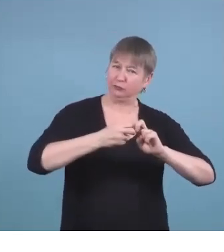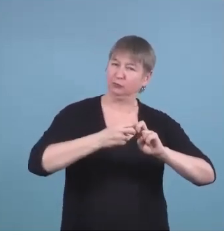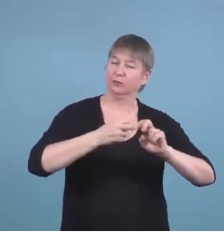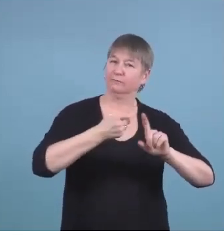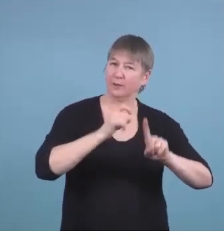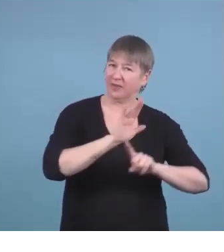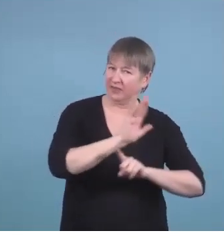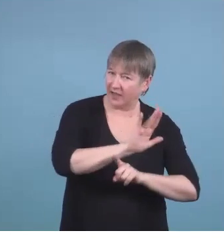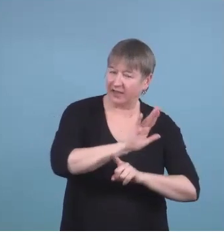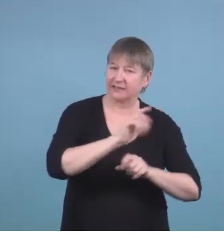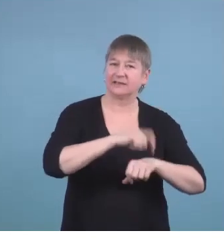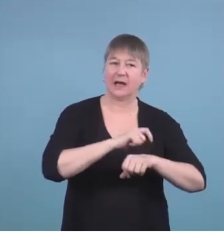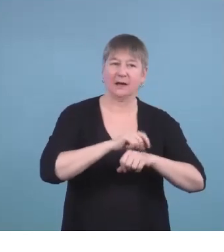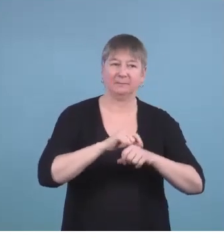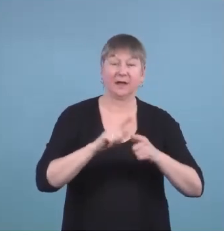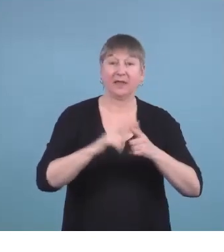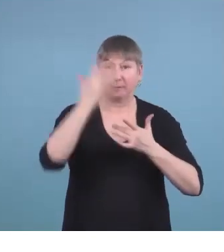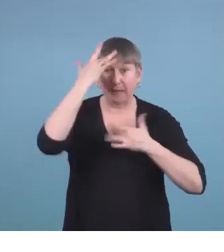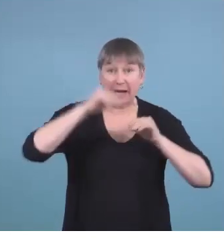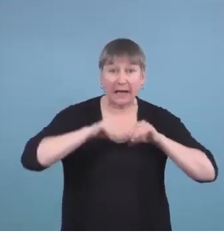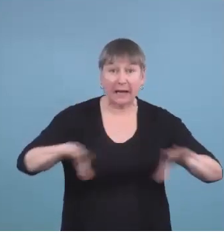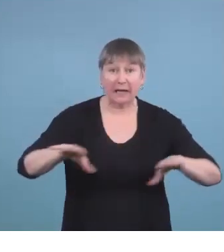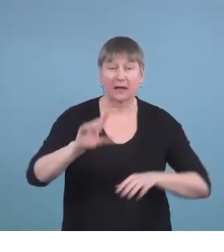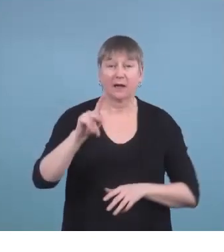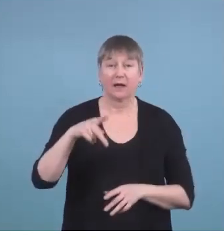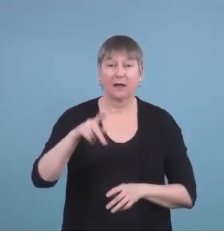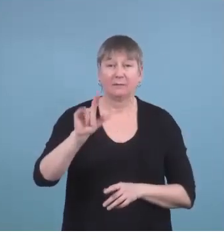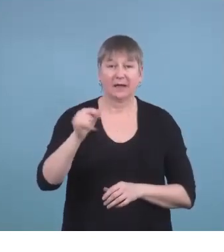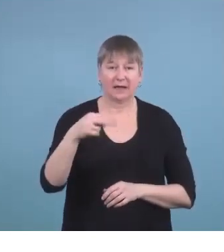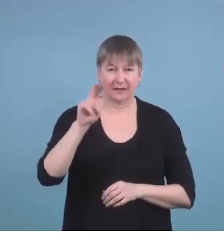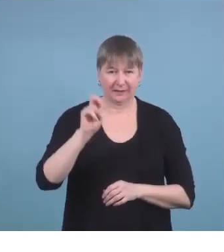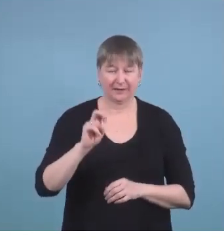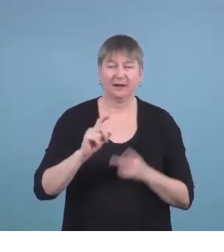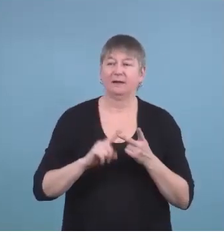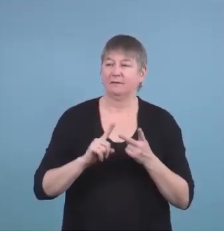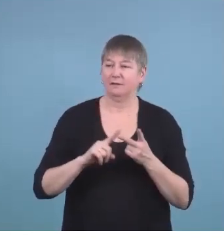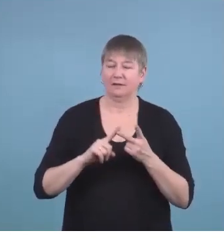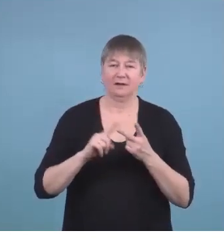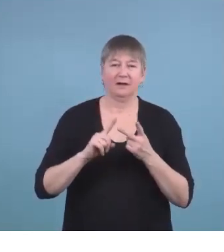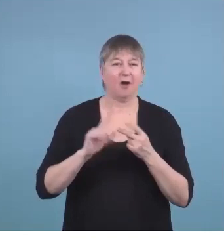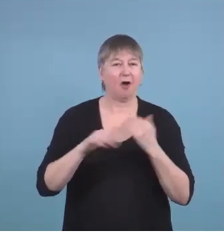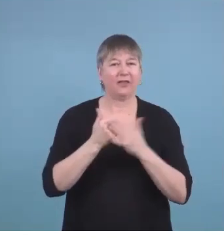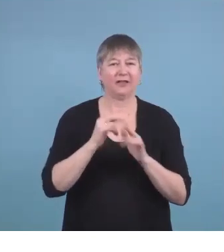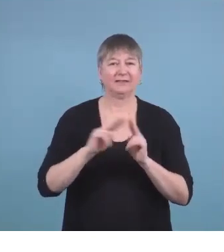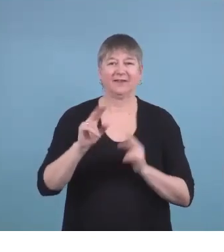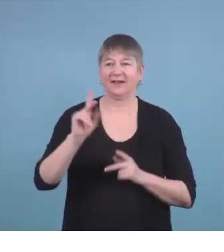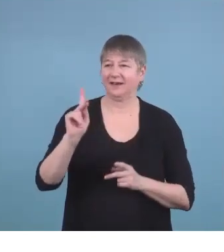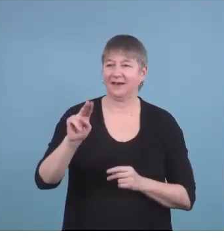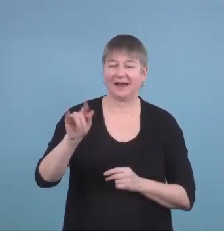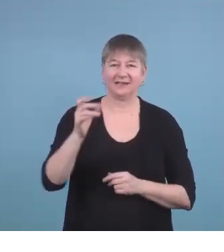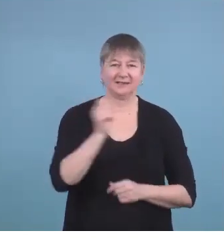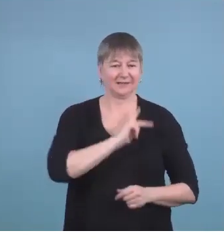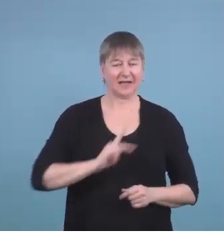plague, there are the knights, all of those kind of motifs